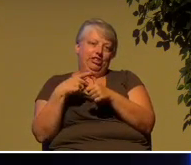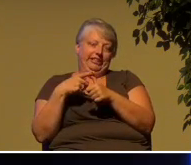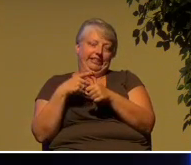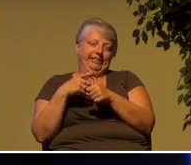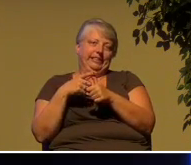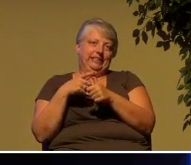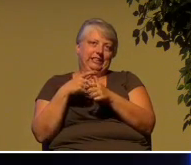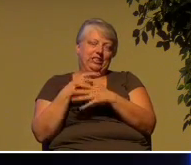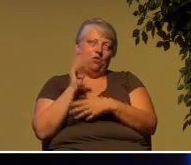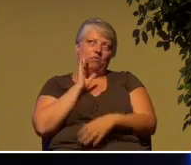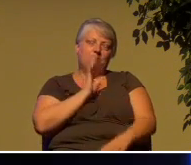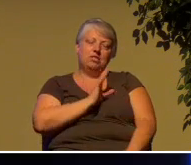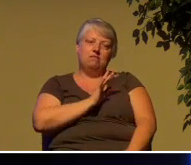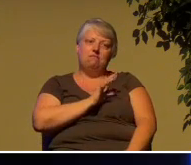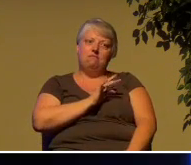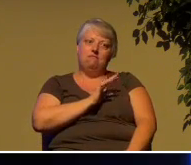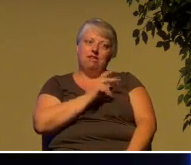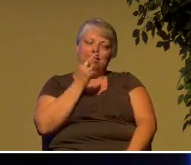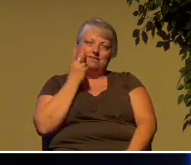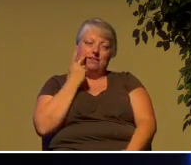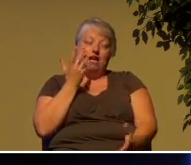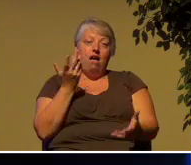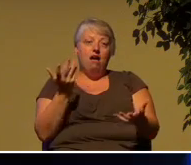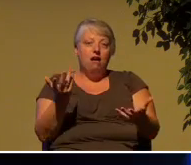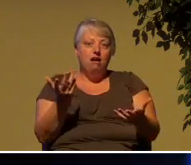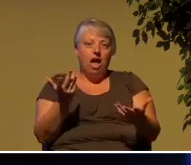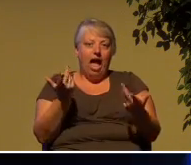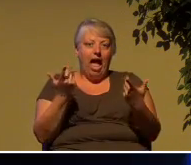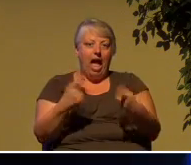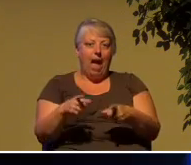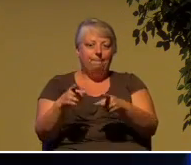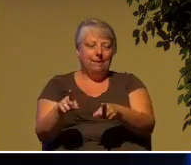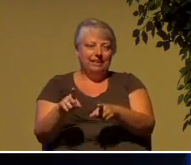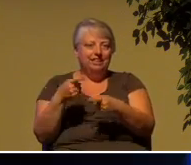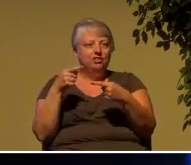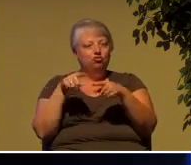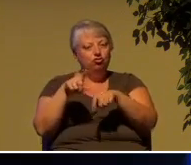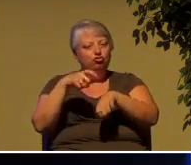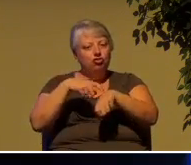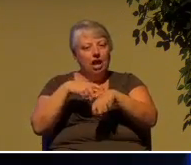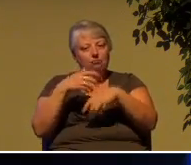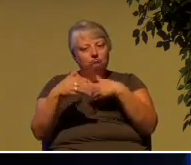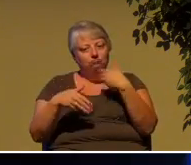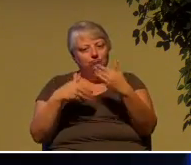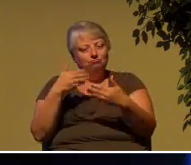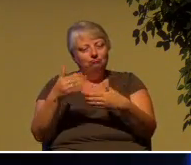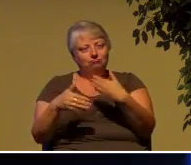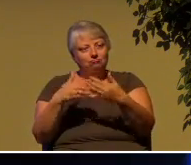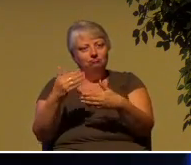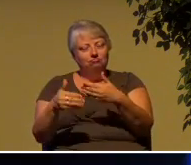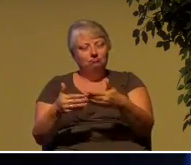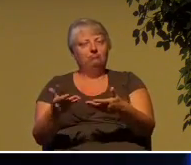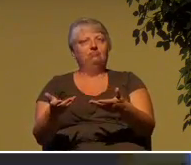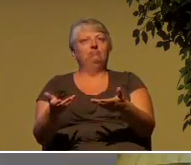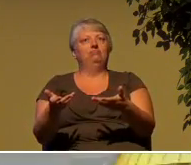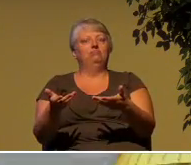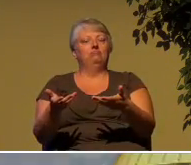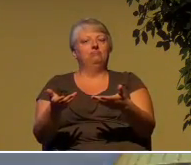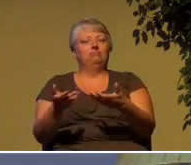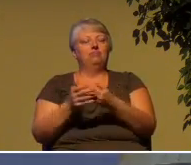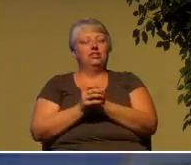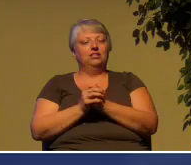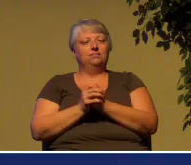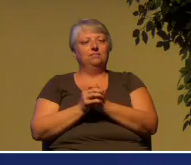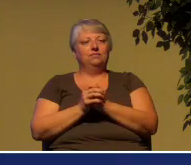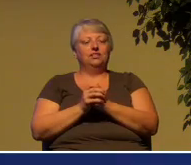very interesting thing to see what happens as time goes on. I'm just saying there